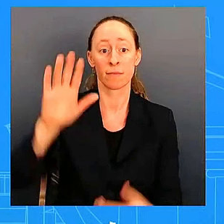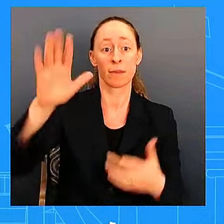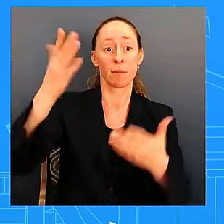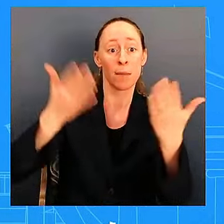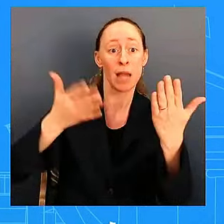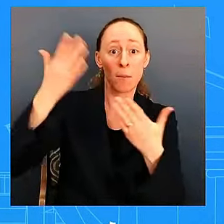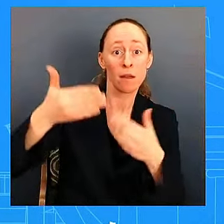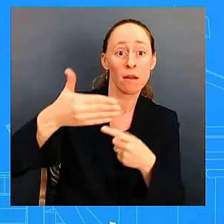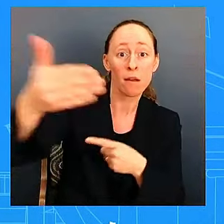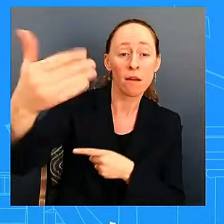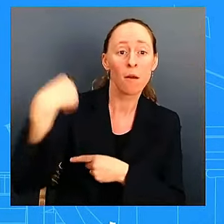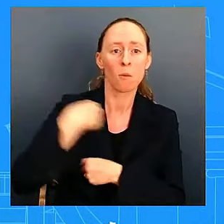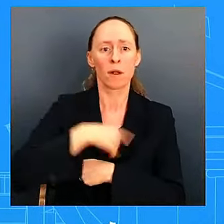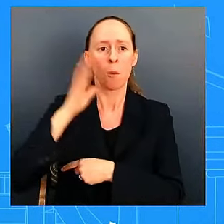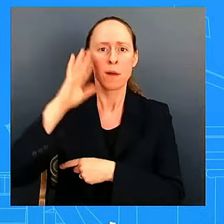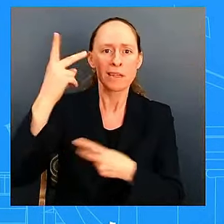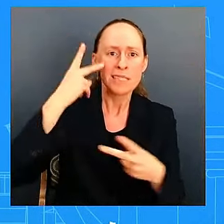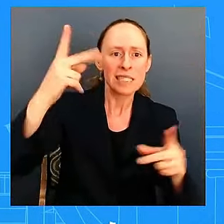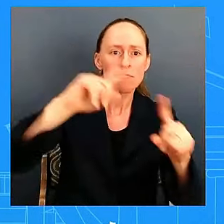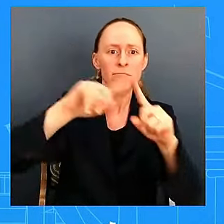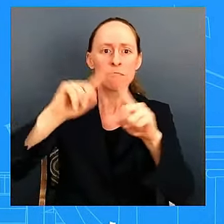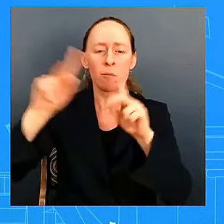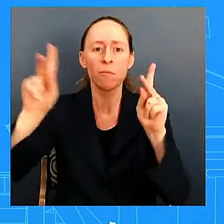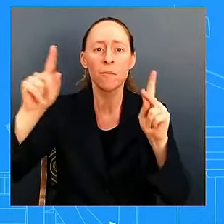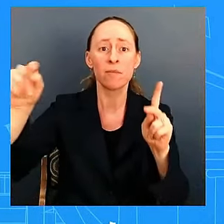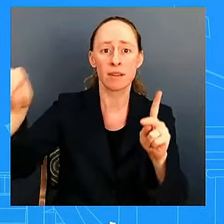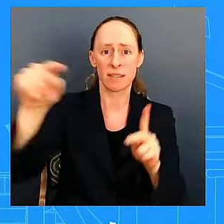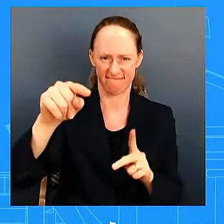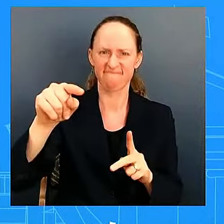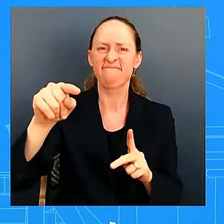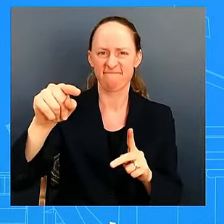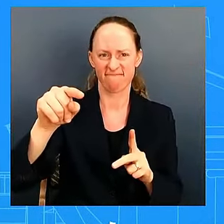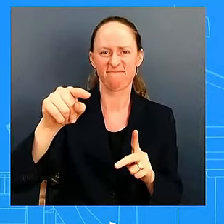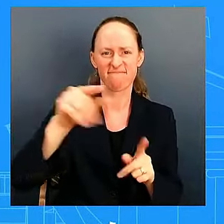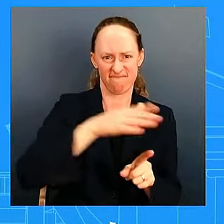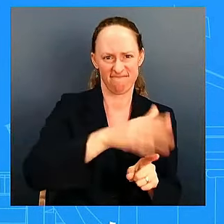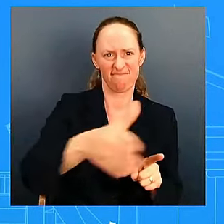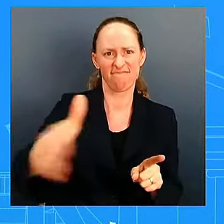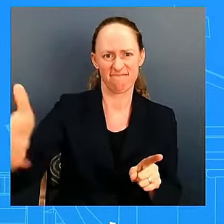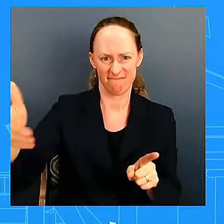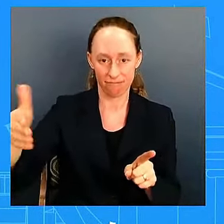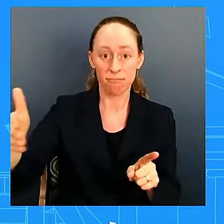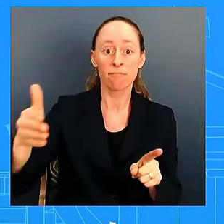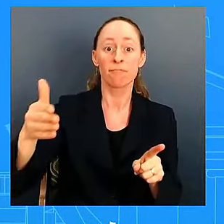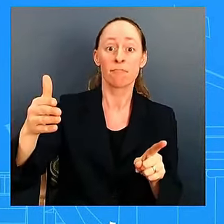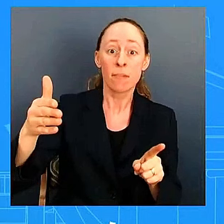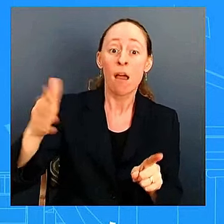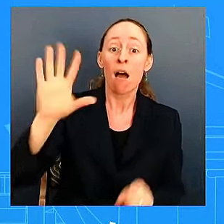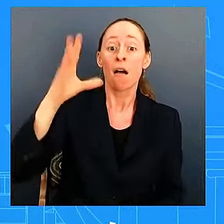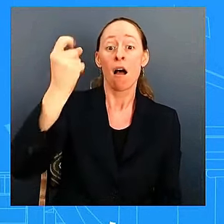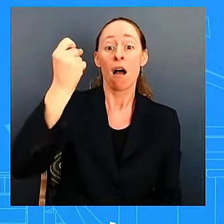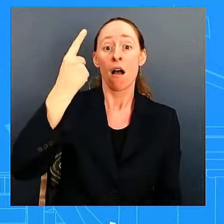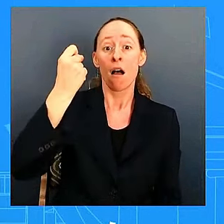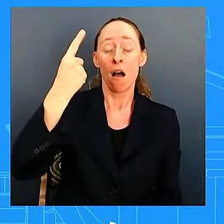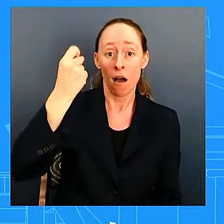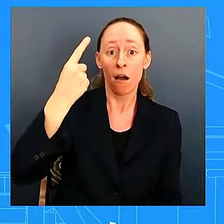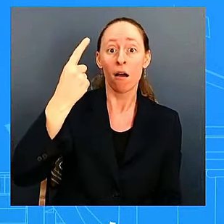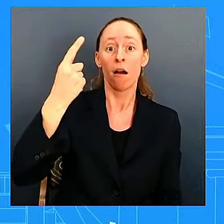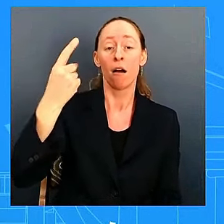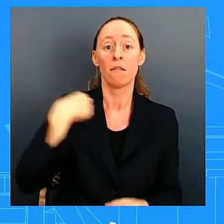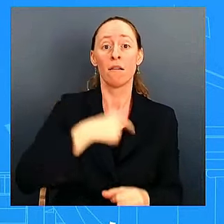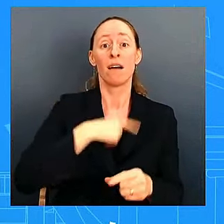skyrocket as people have predicted they might so i would just urge you to wait until we have the facts and we'll report them to you as we have them